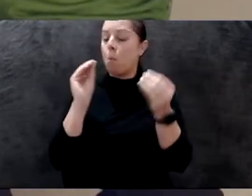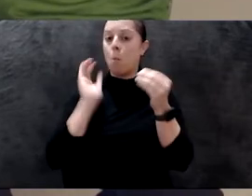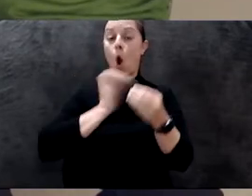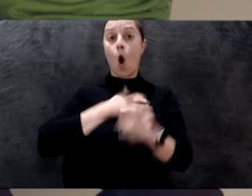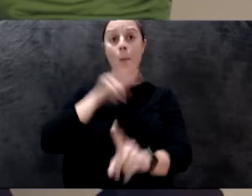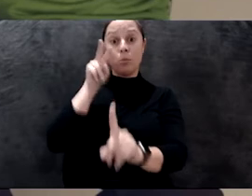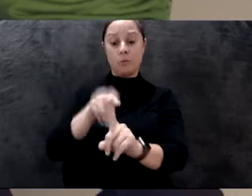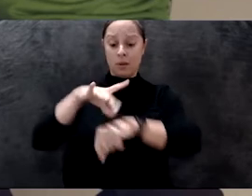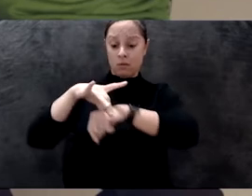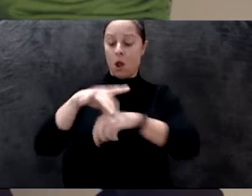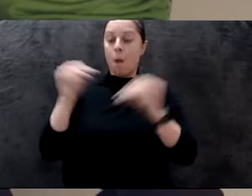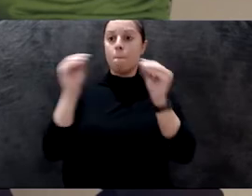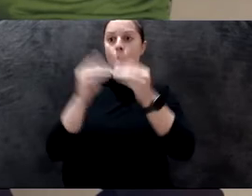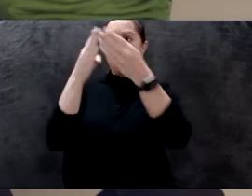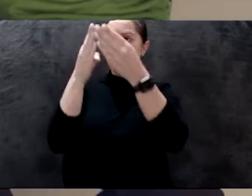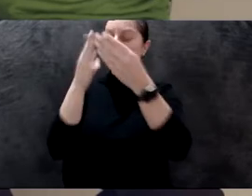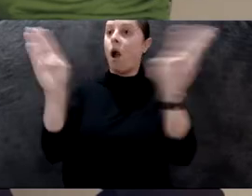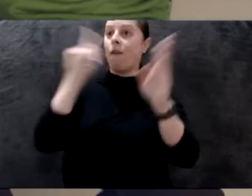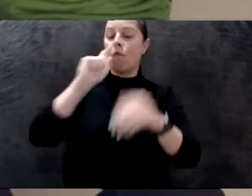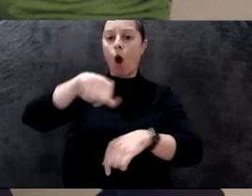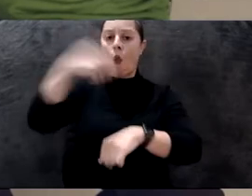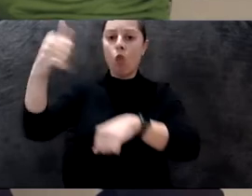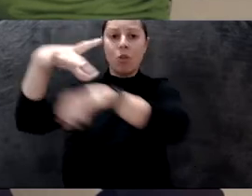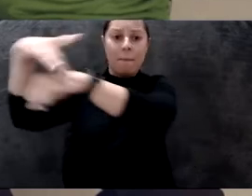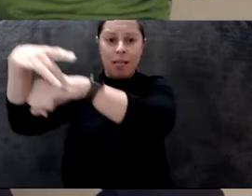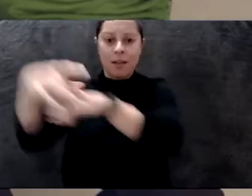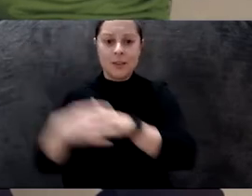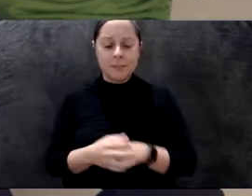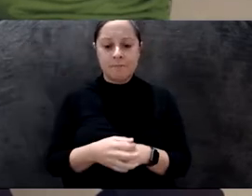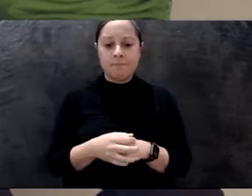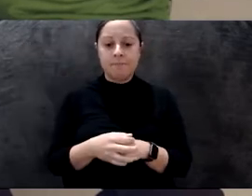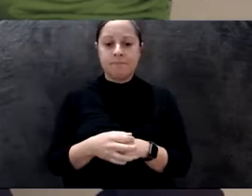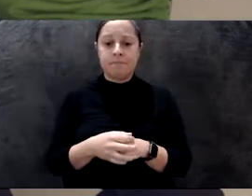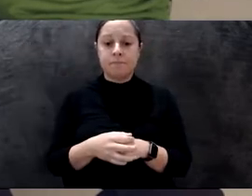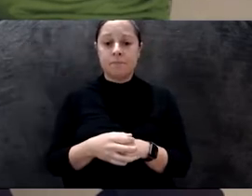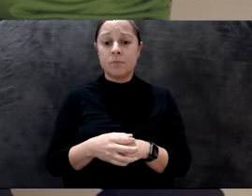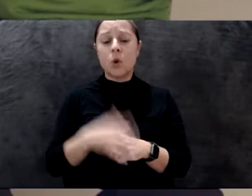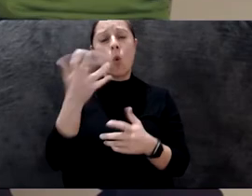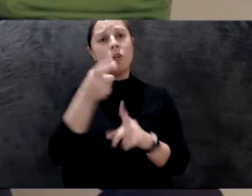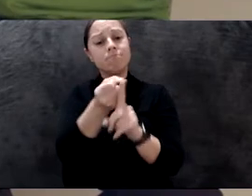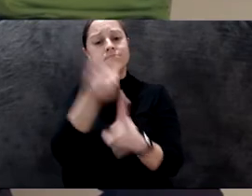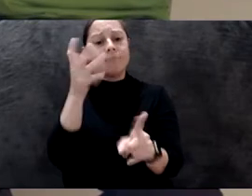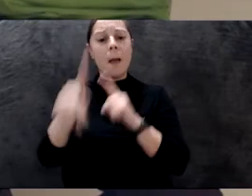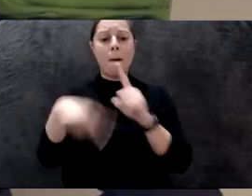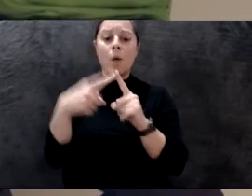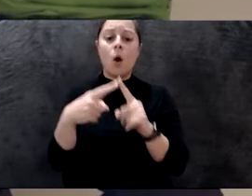on the ecological and also ethical potential you find in actually thinking and experiencing different scales, mobilities, maybe also